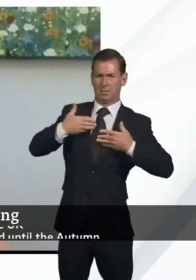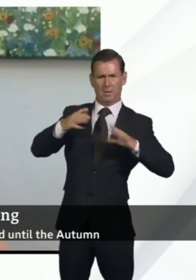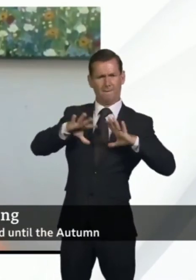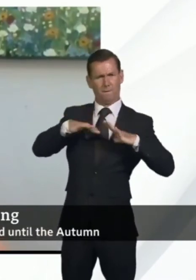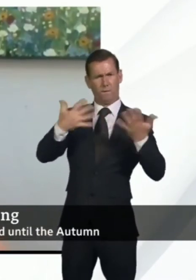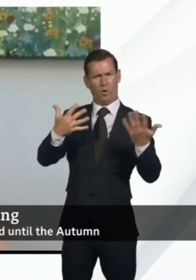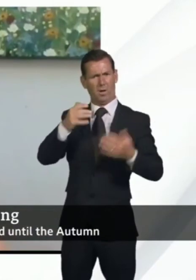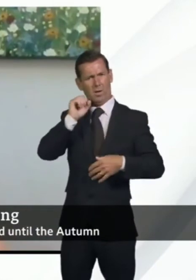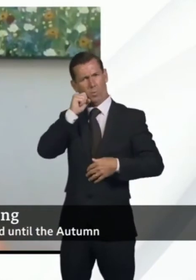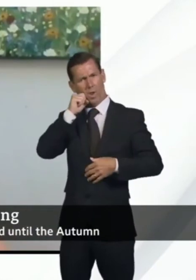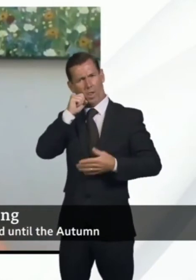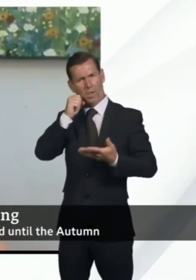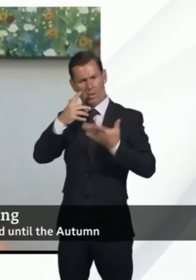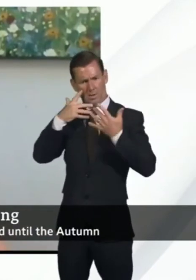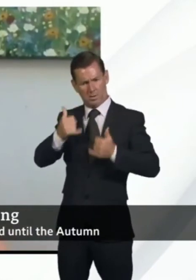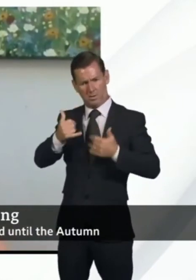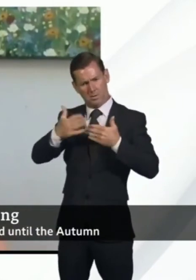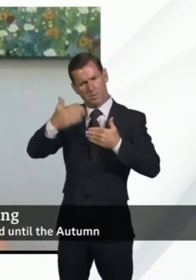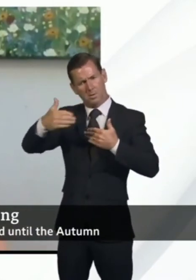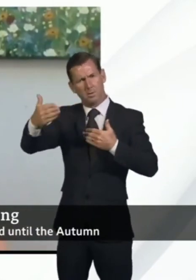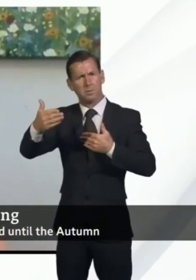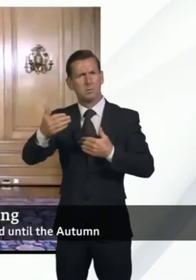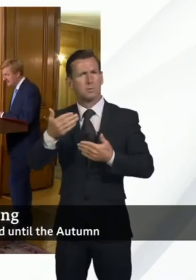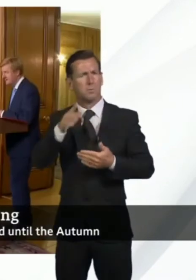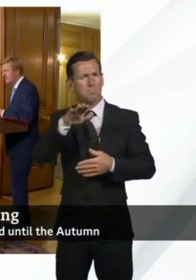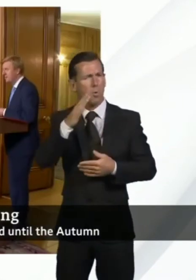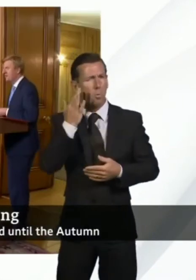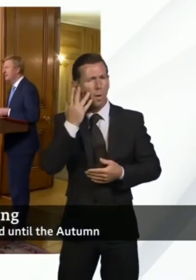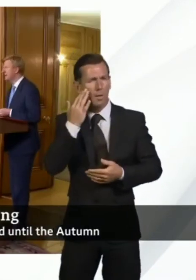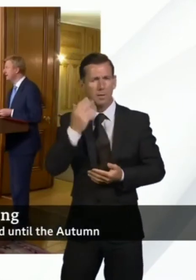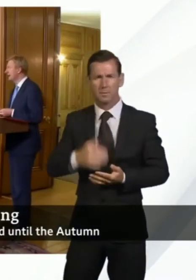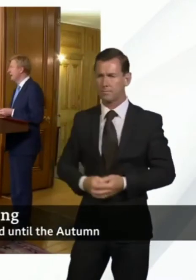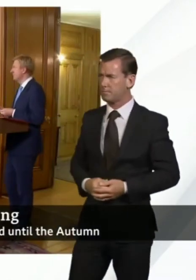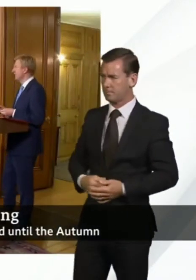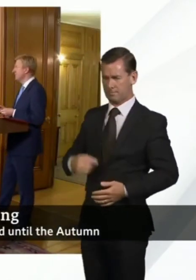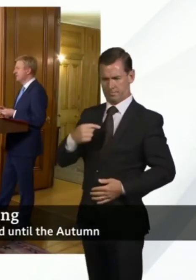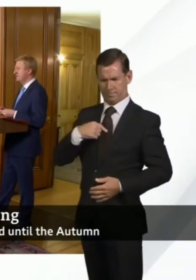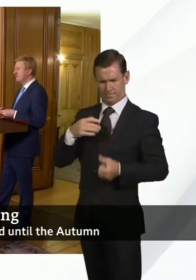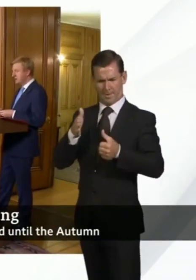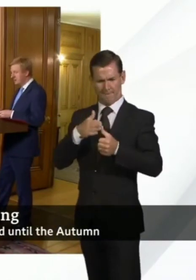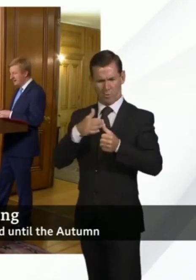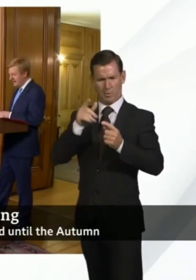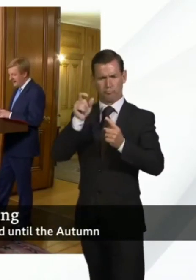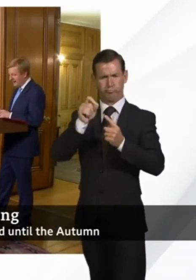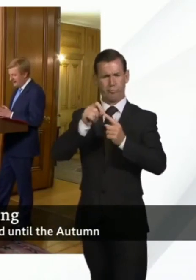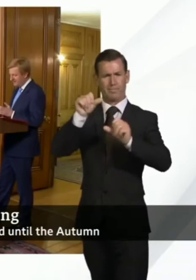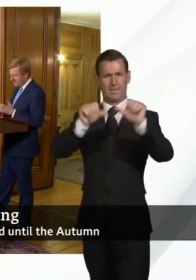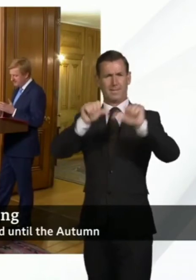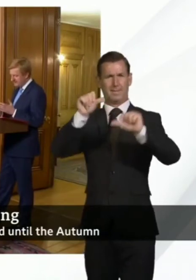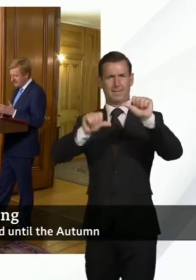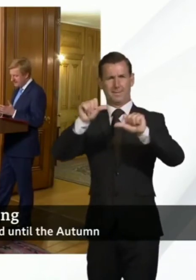and if so when might that be shall I take the Premier League first so